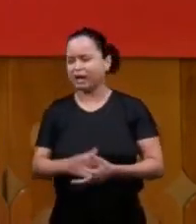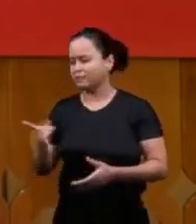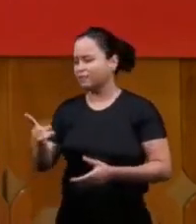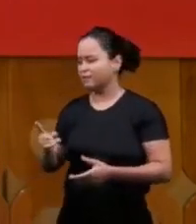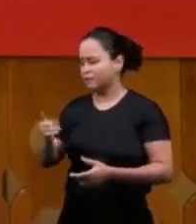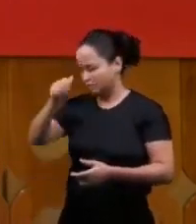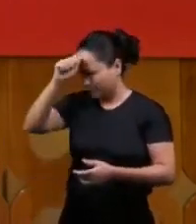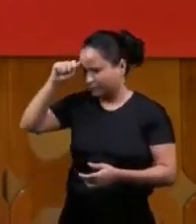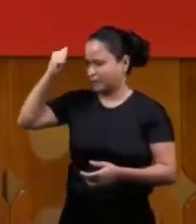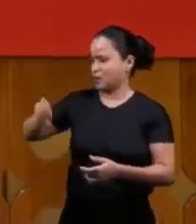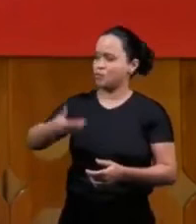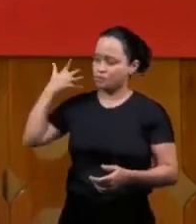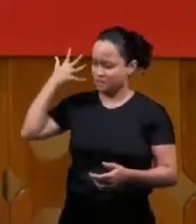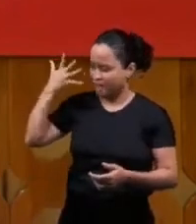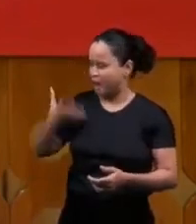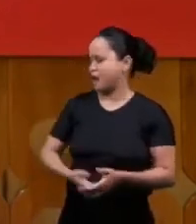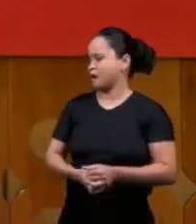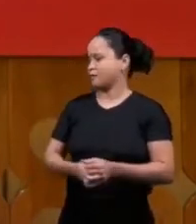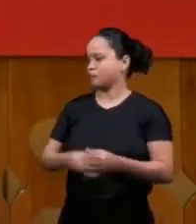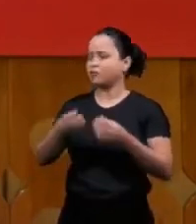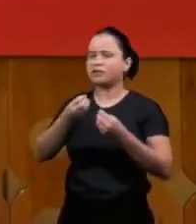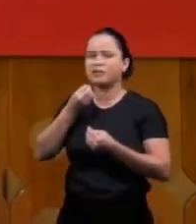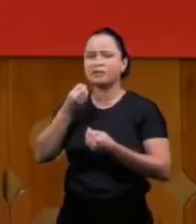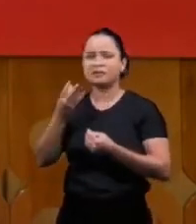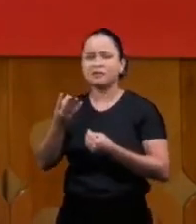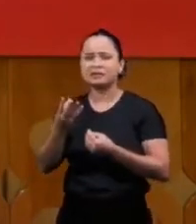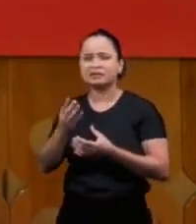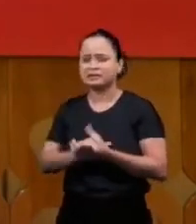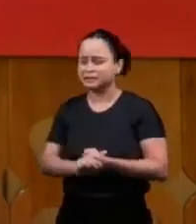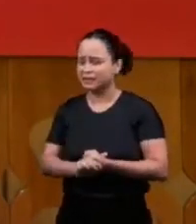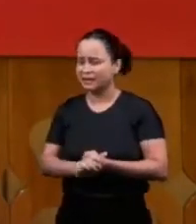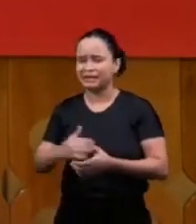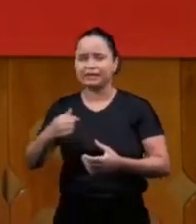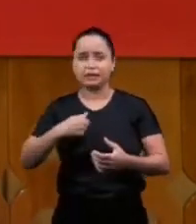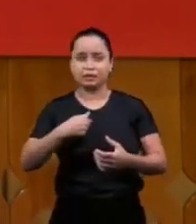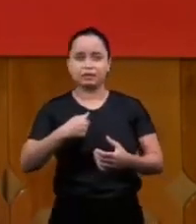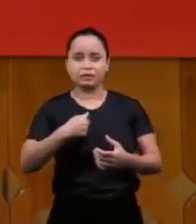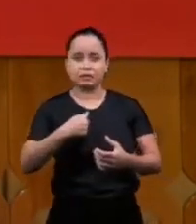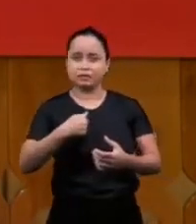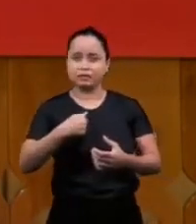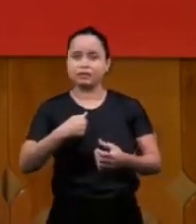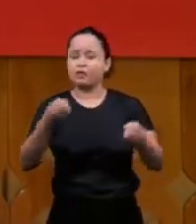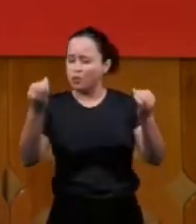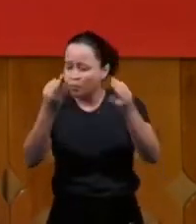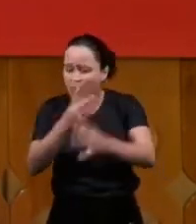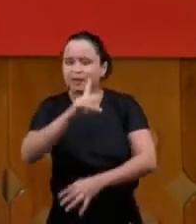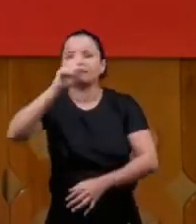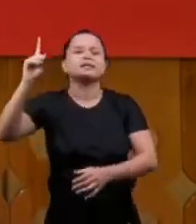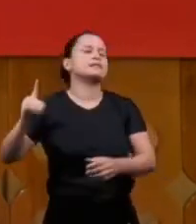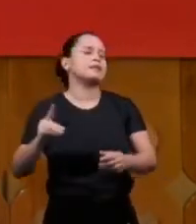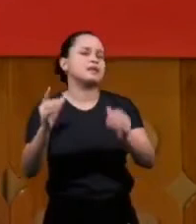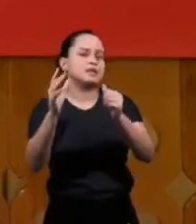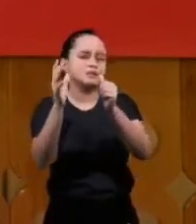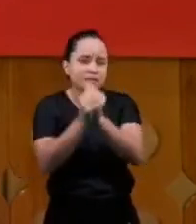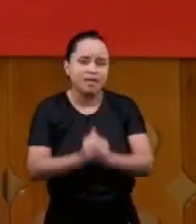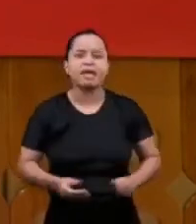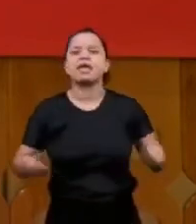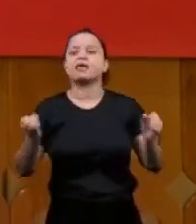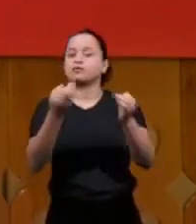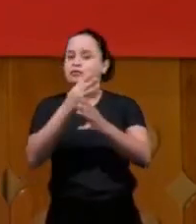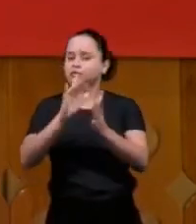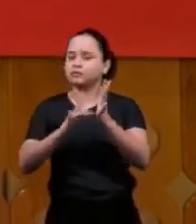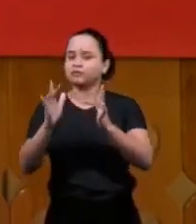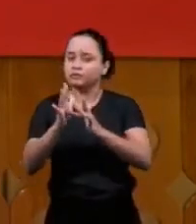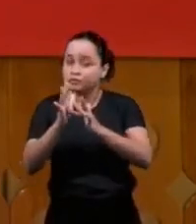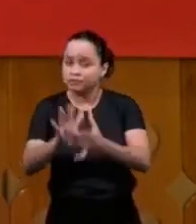everyone just commenting about my message and I was excited glory to God glory to God amen but